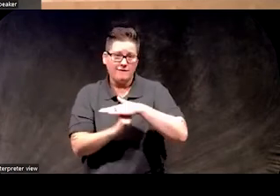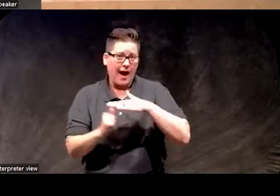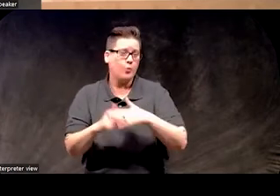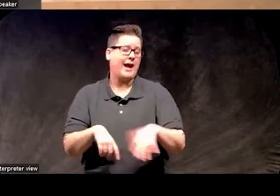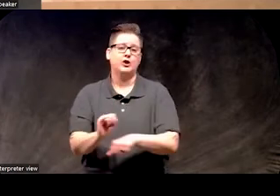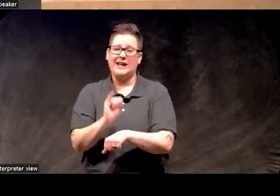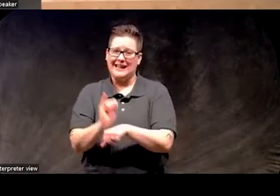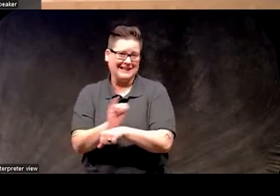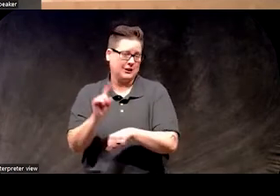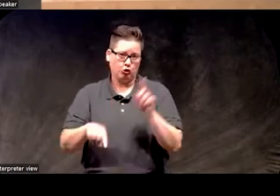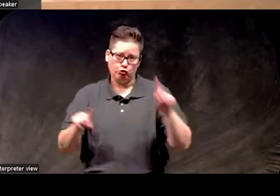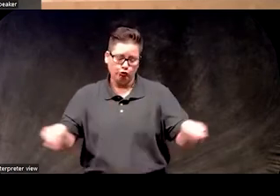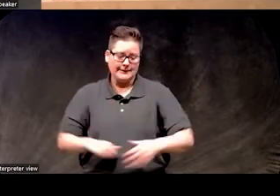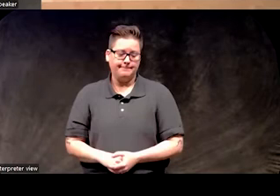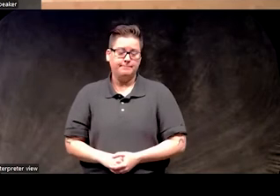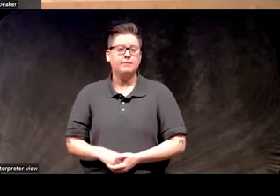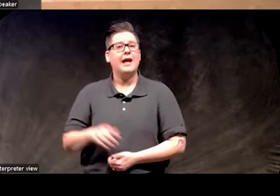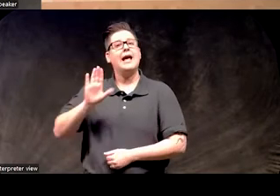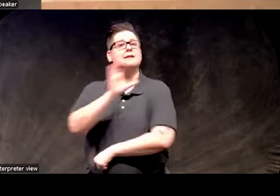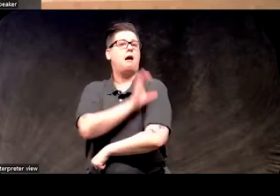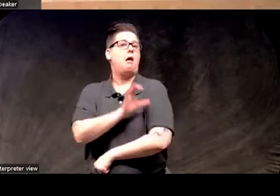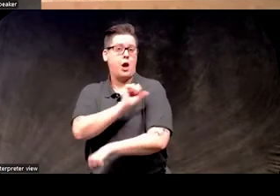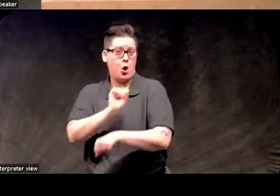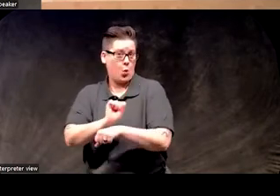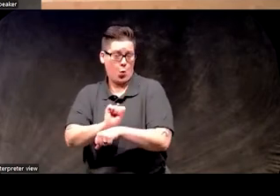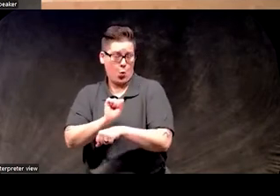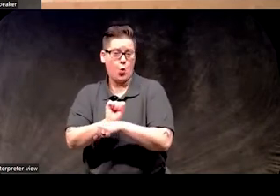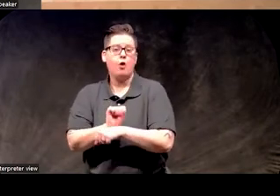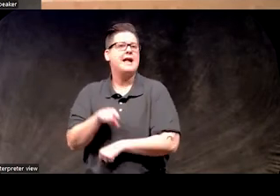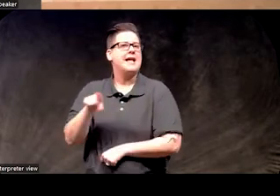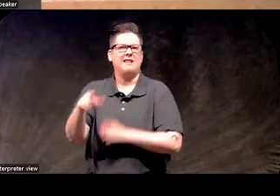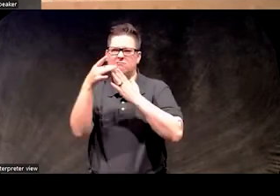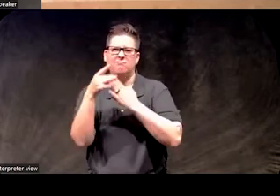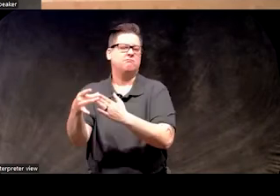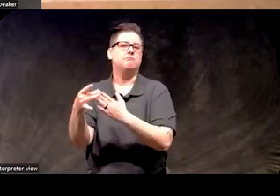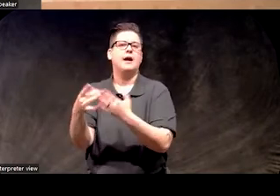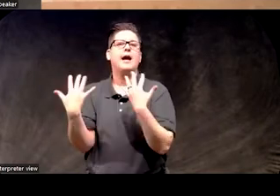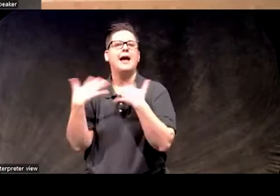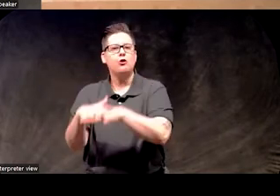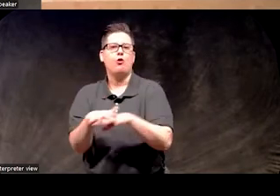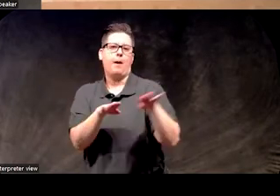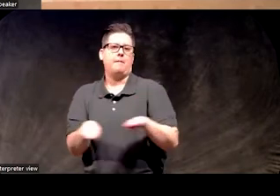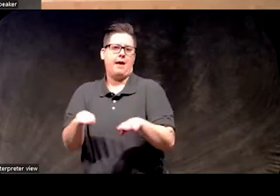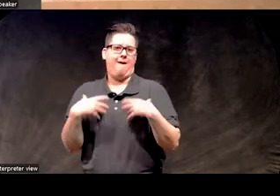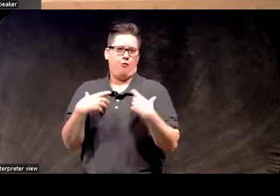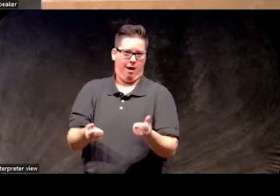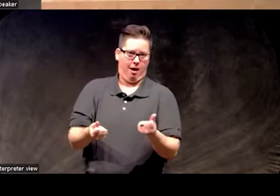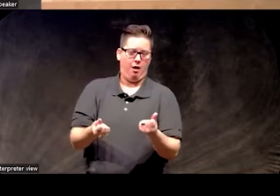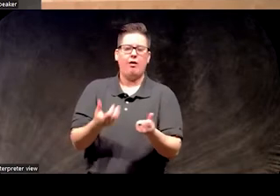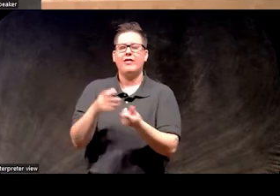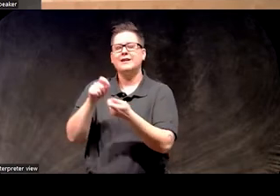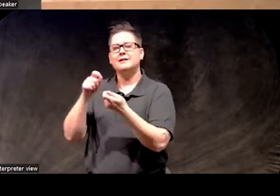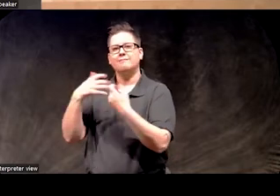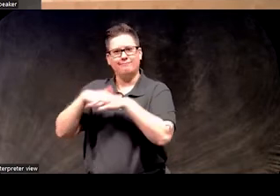industry sources. In terms of clinical work, Dr. Pidgeon has spearheaded the integration of behavioral health and, more